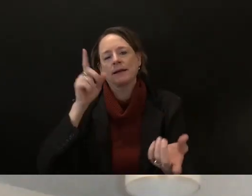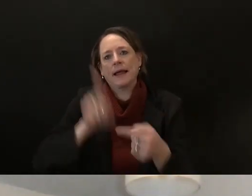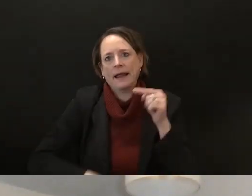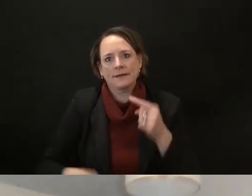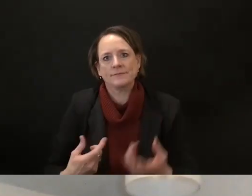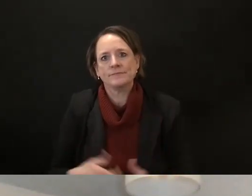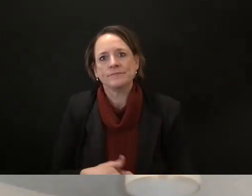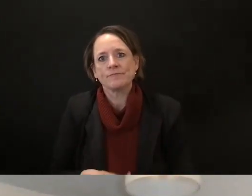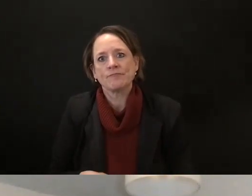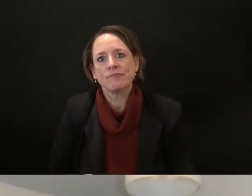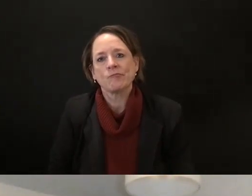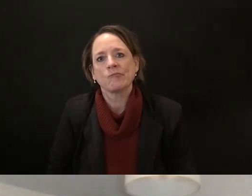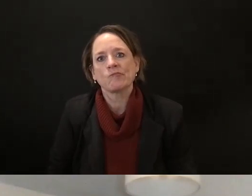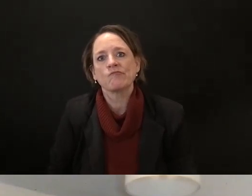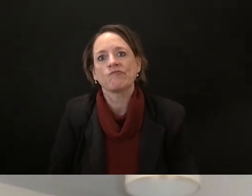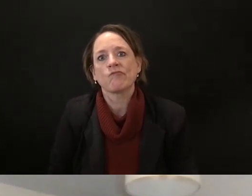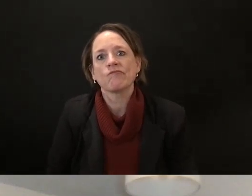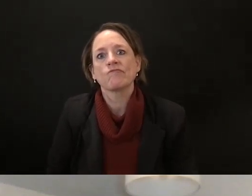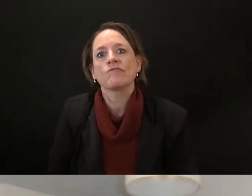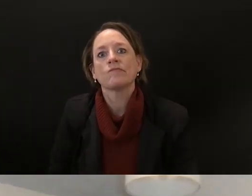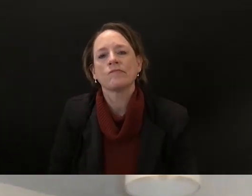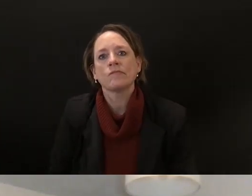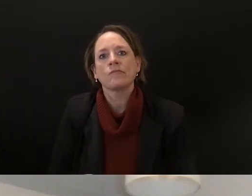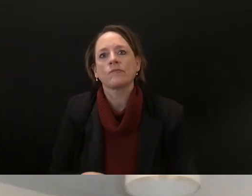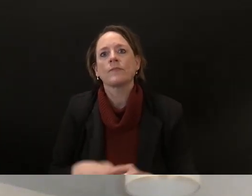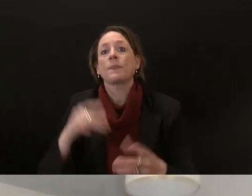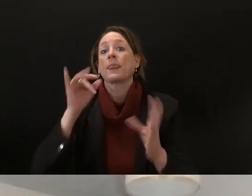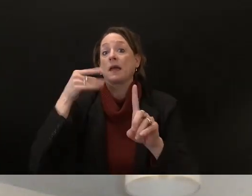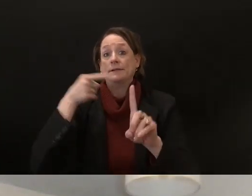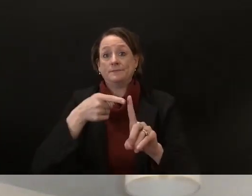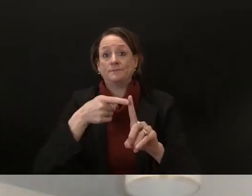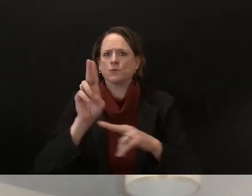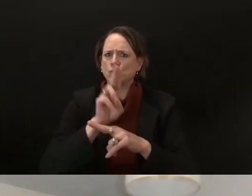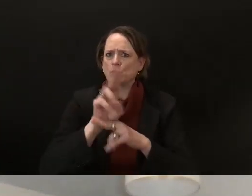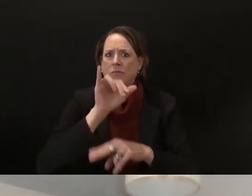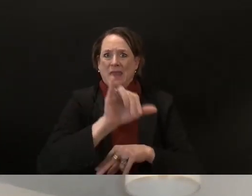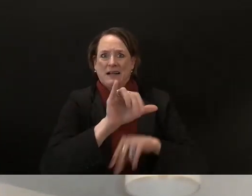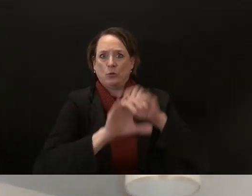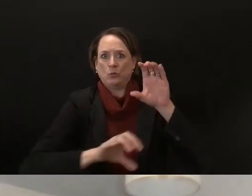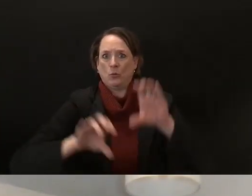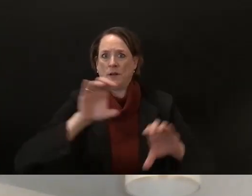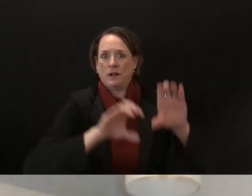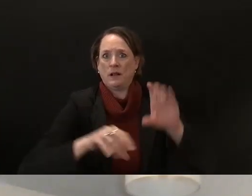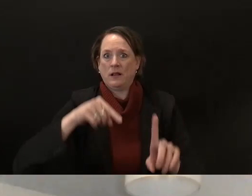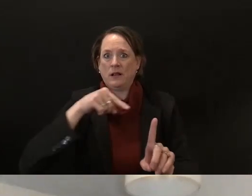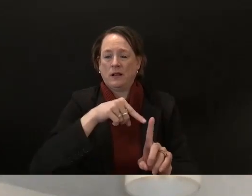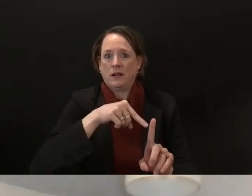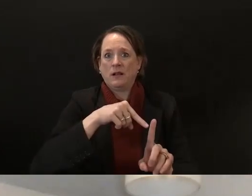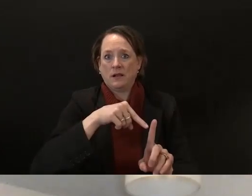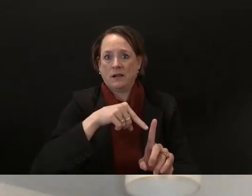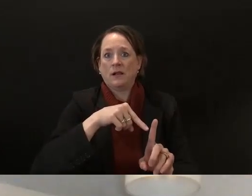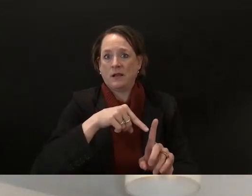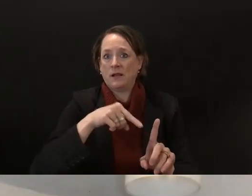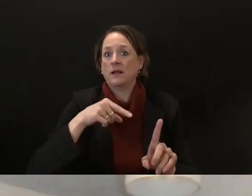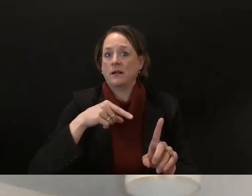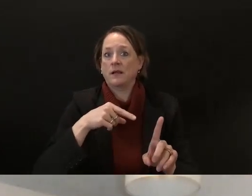stuff you can use it for a few more years and the liability was was not direct even that they ended up um coming